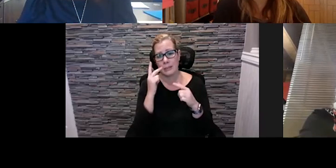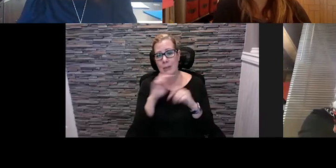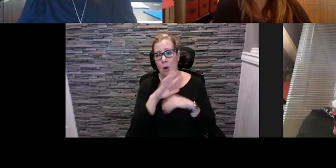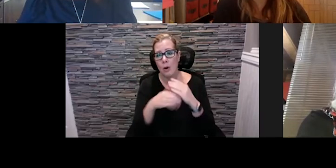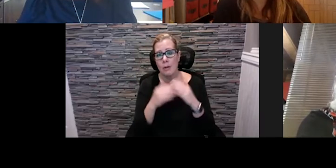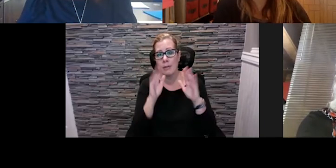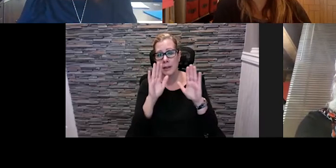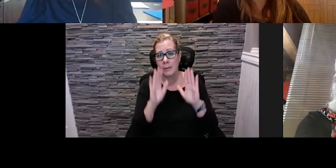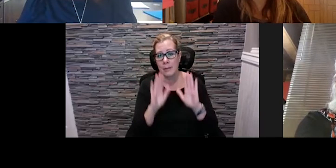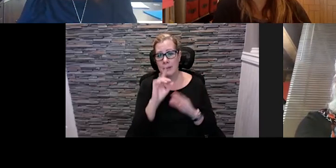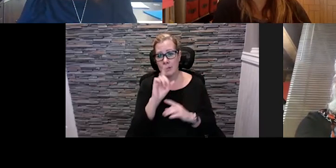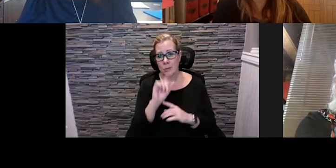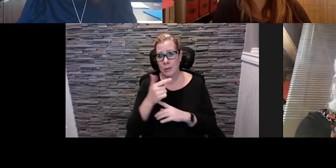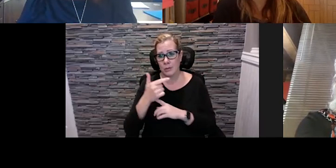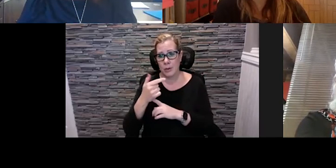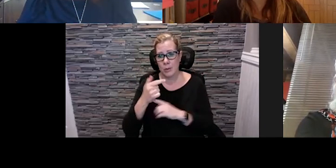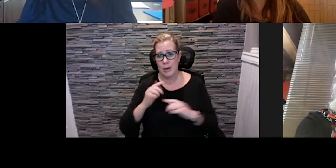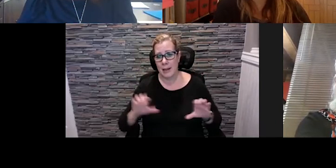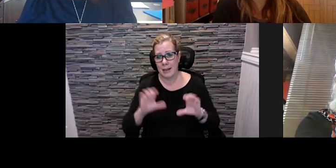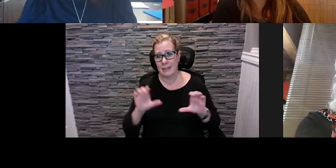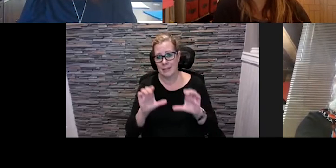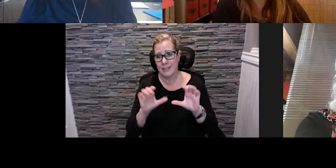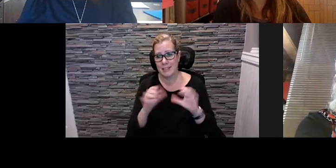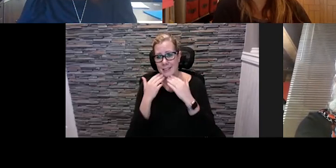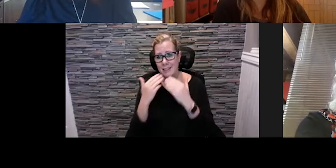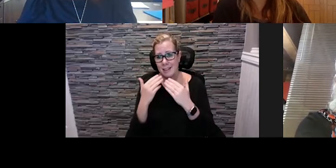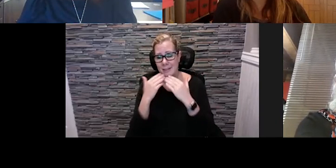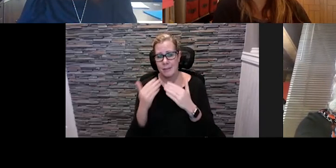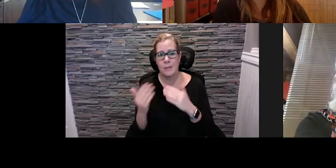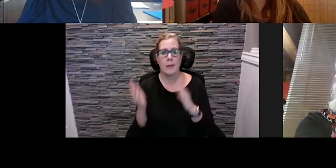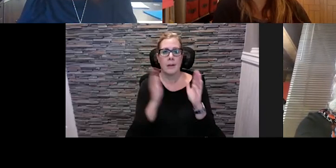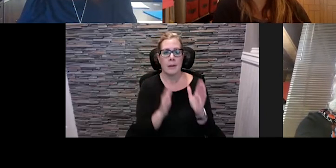thanks ladies thanks everyone thanks teresa